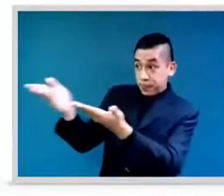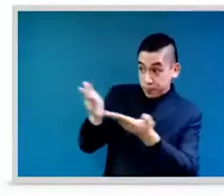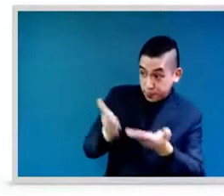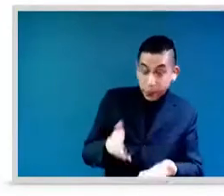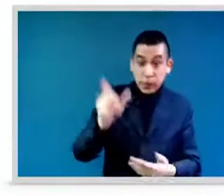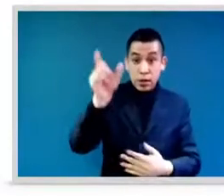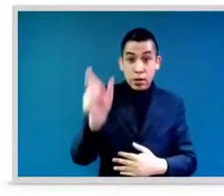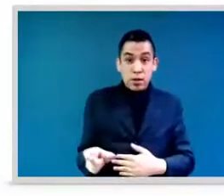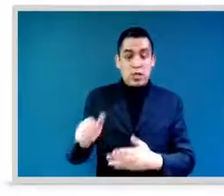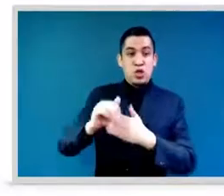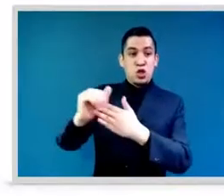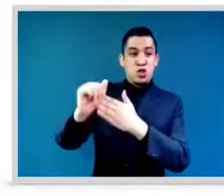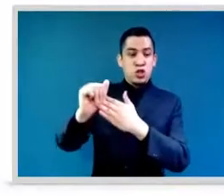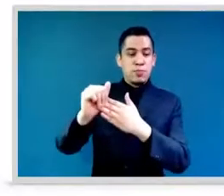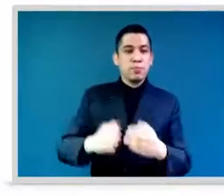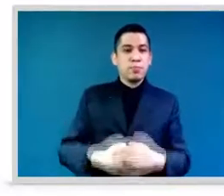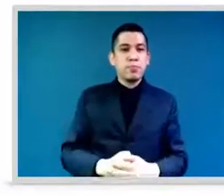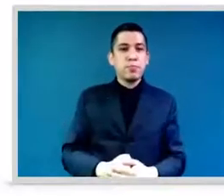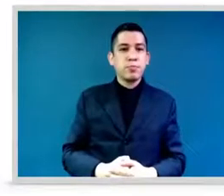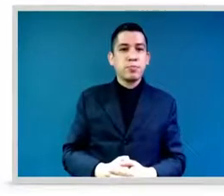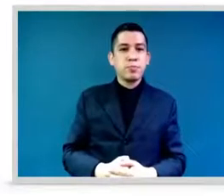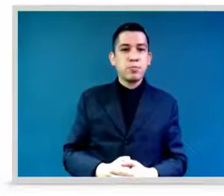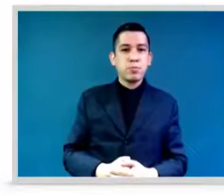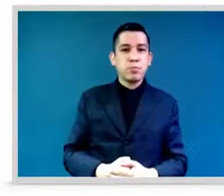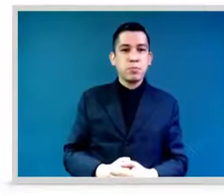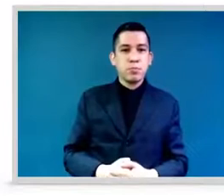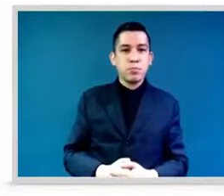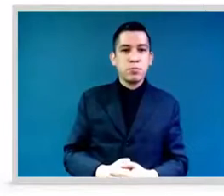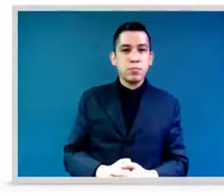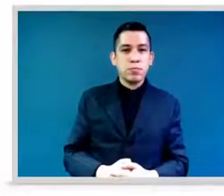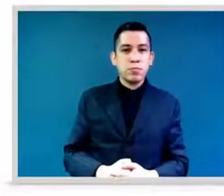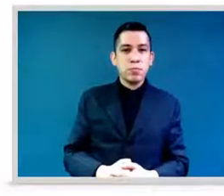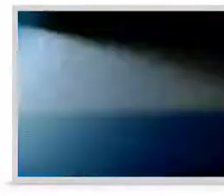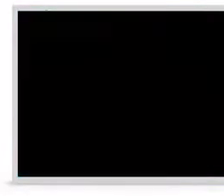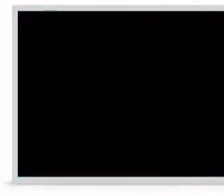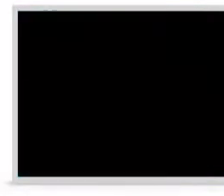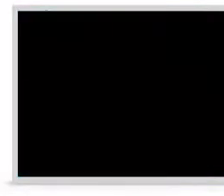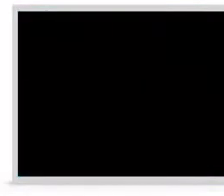How has this work as an advocate shaped your view on leadership?